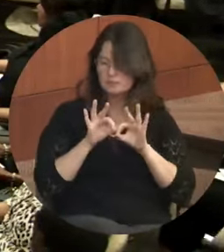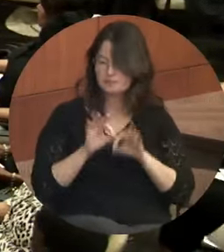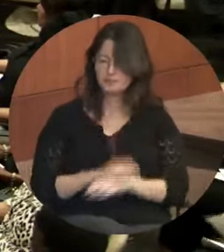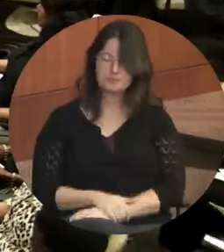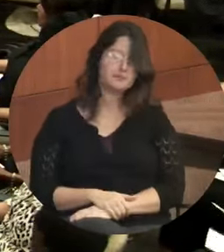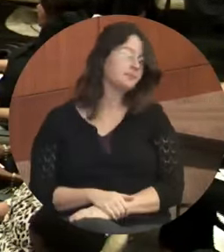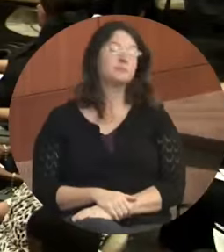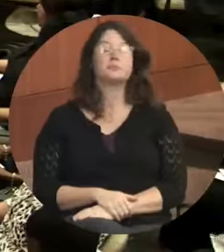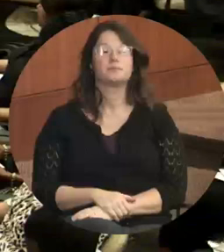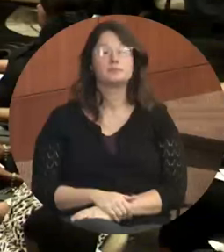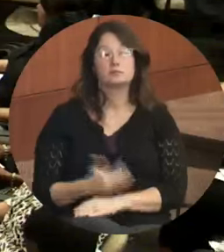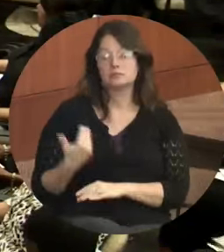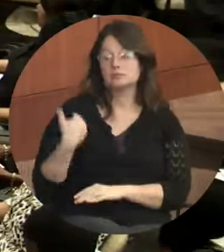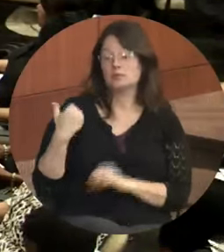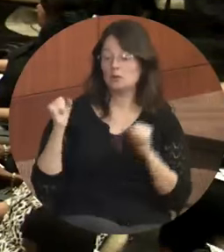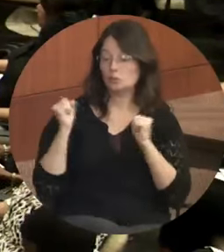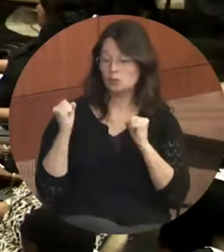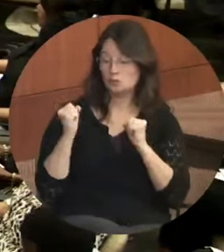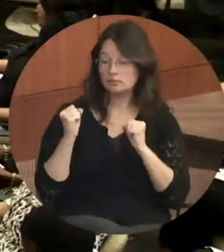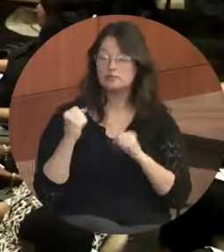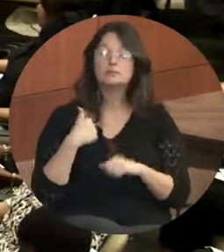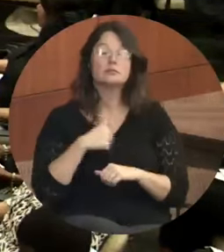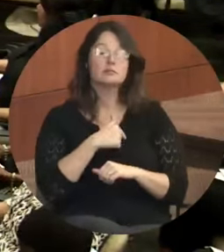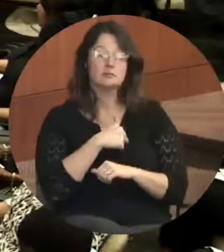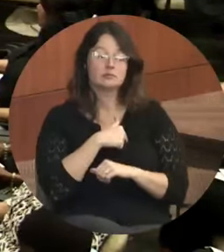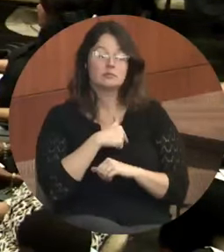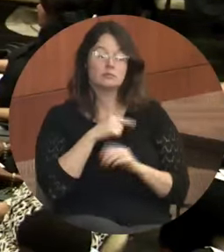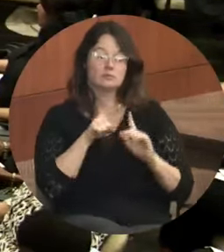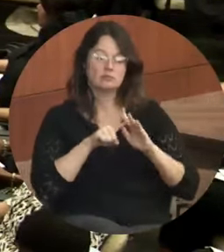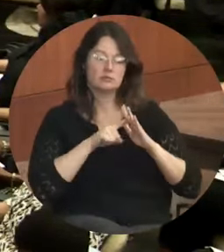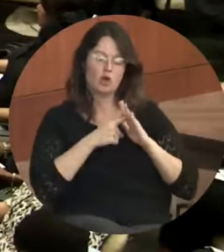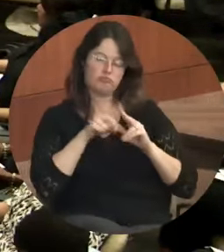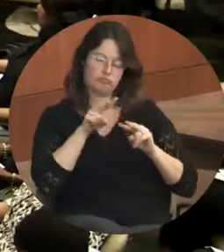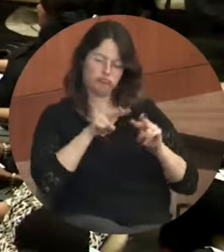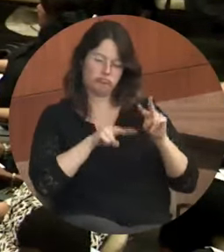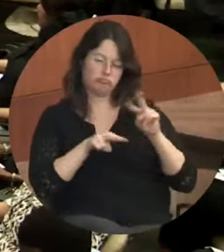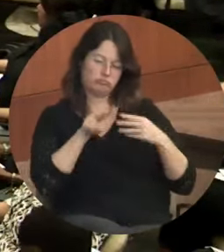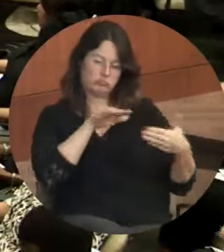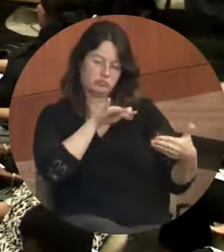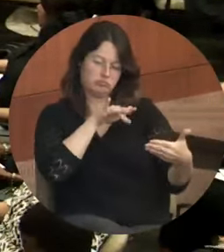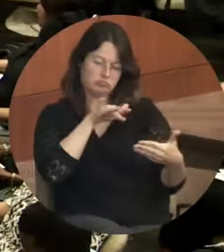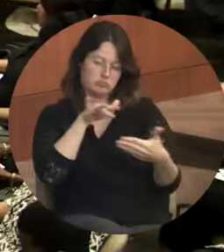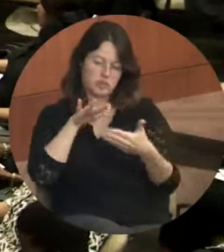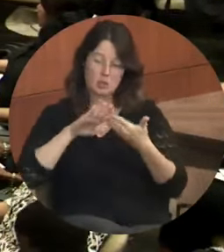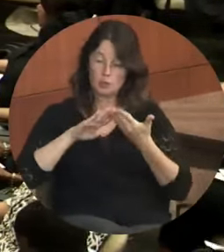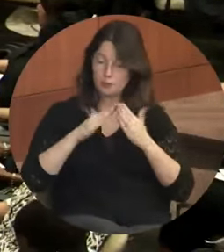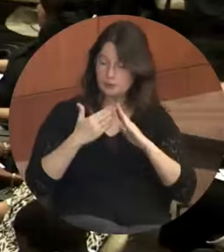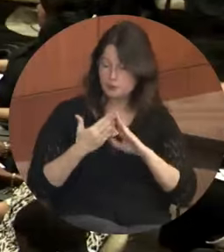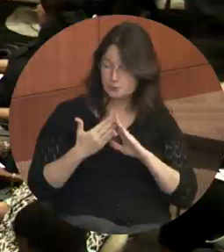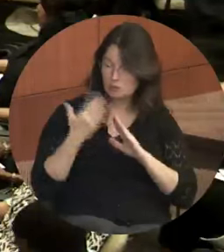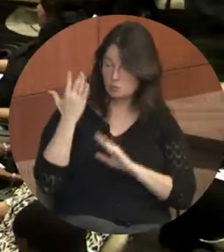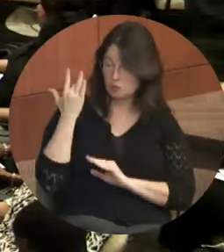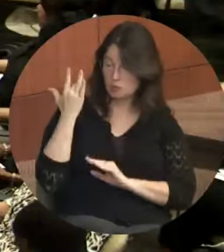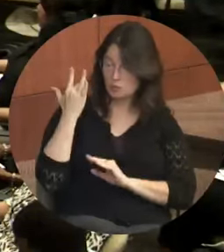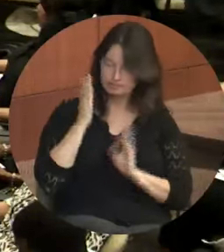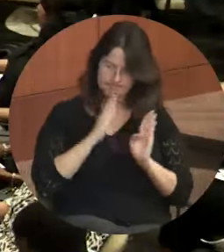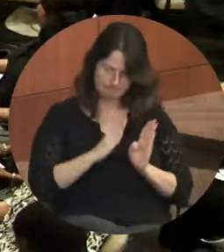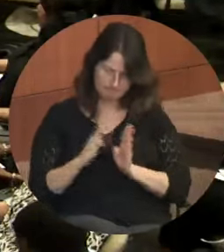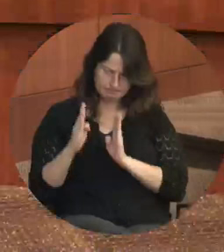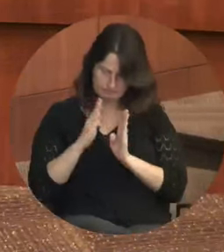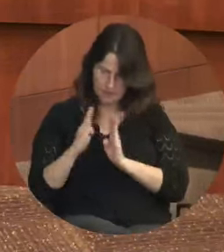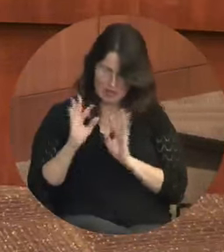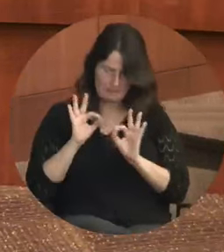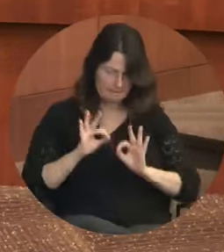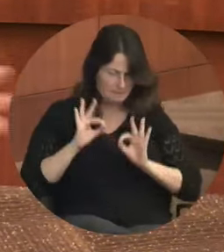This last winter we began studying the community. We did this to prepare the most accurate